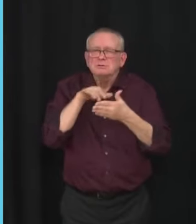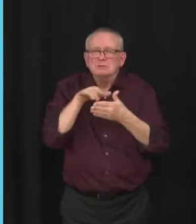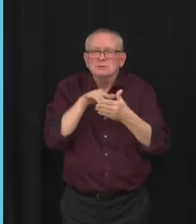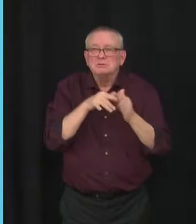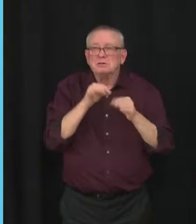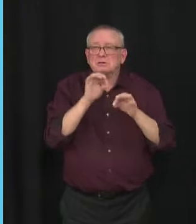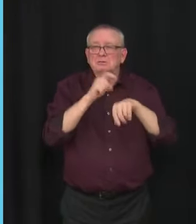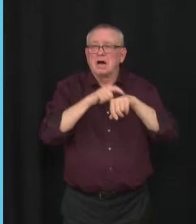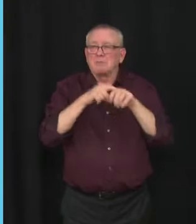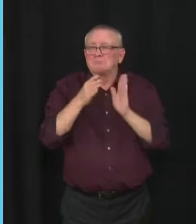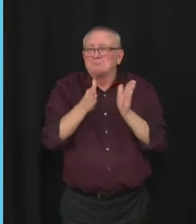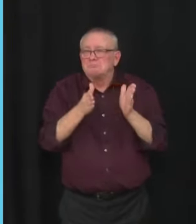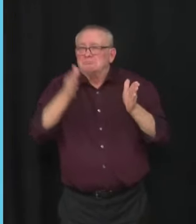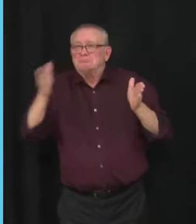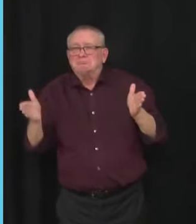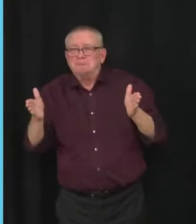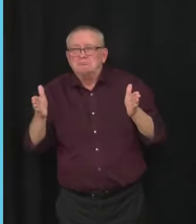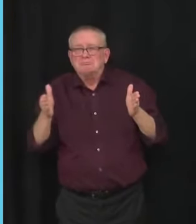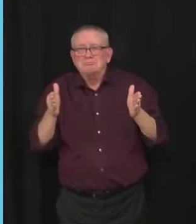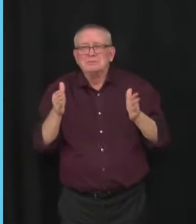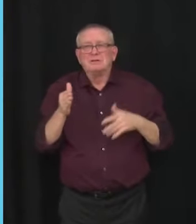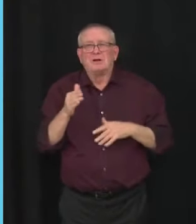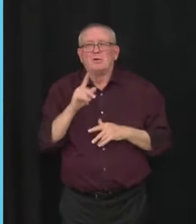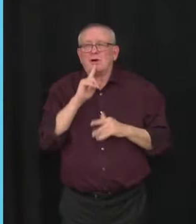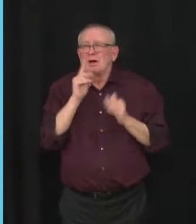rare potential side effect of myocarditis.